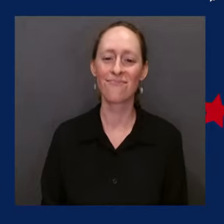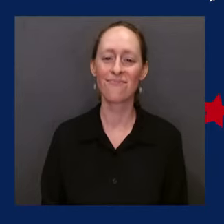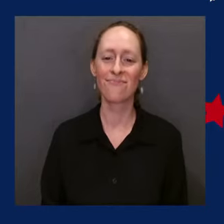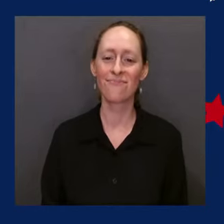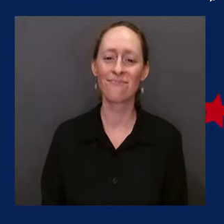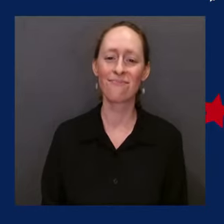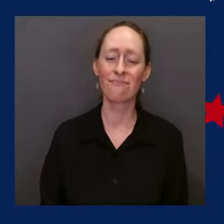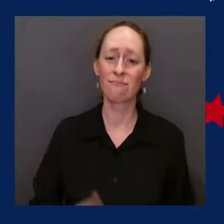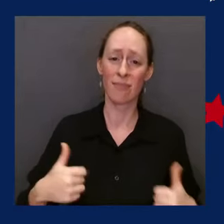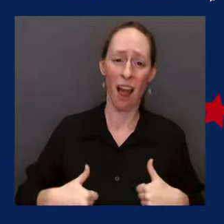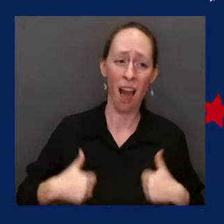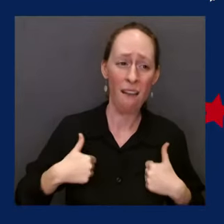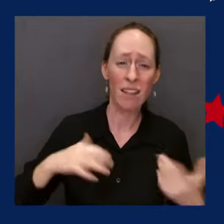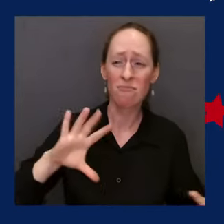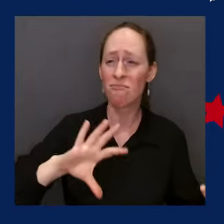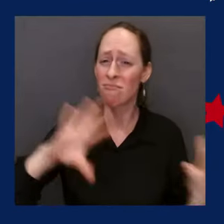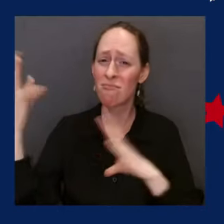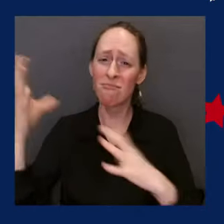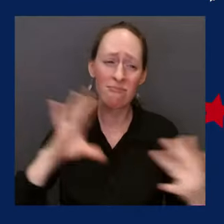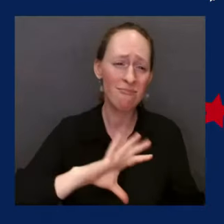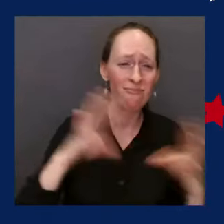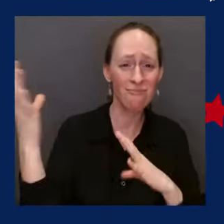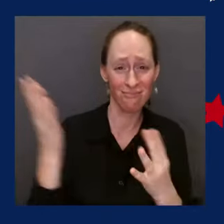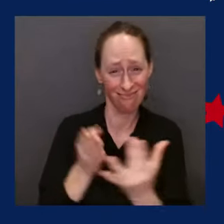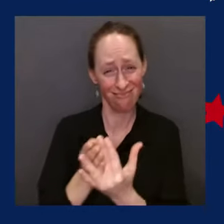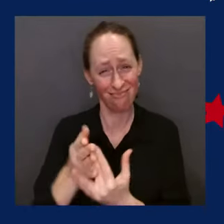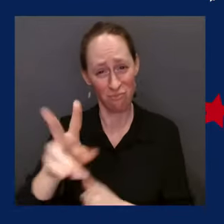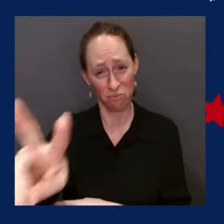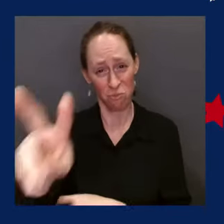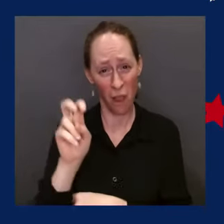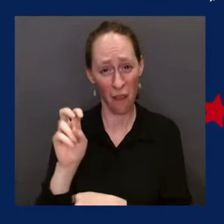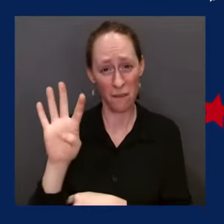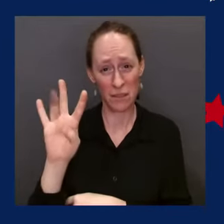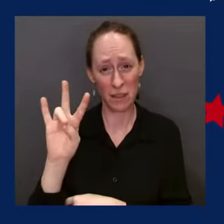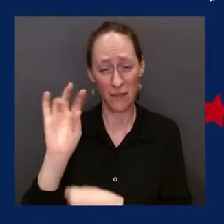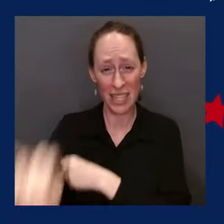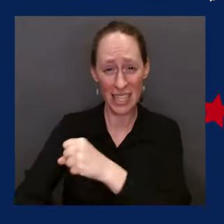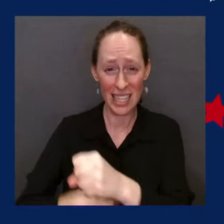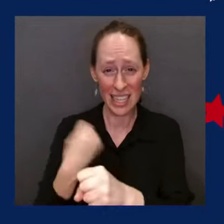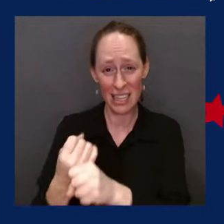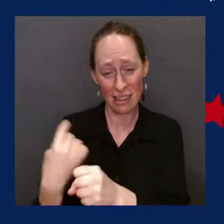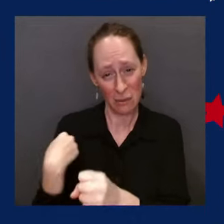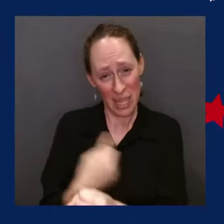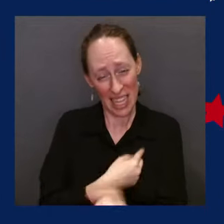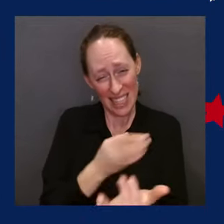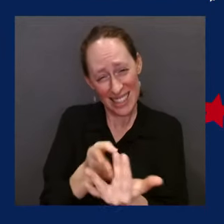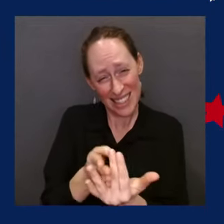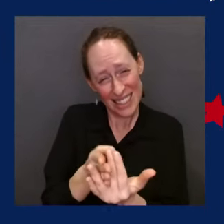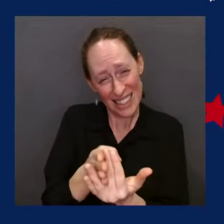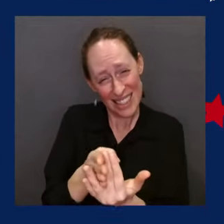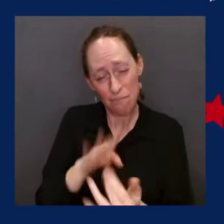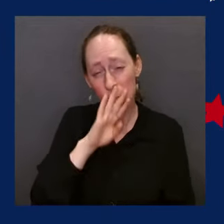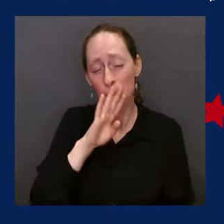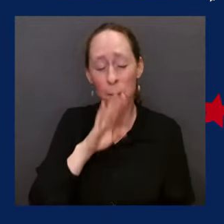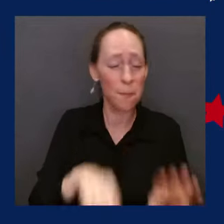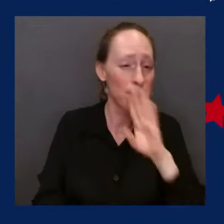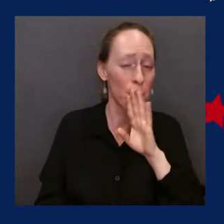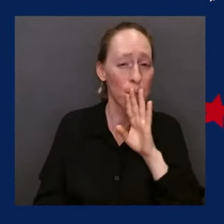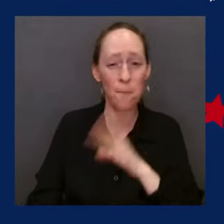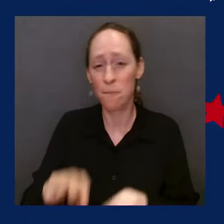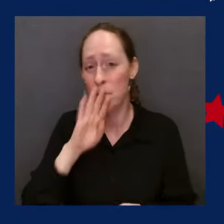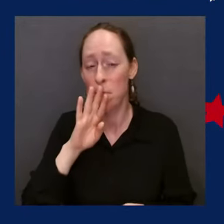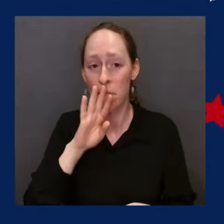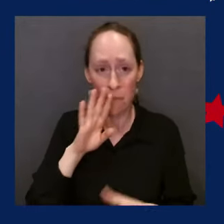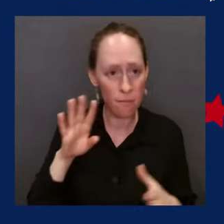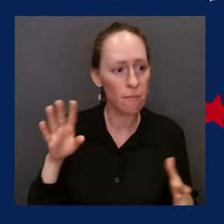years. That's not hyperbole, that's a fact. We're the only nation that has. So, folks, happy Fourth of July. God bless you, and may